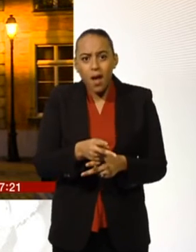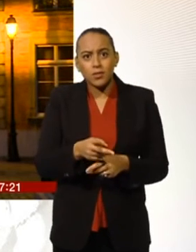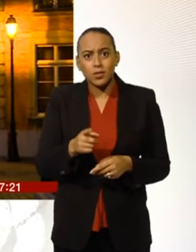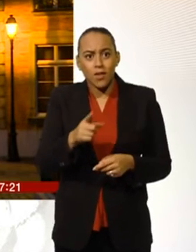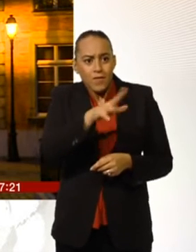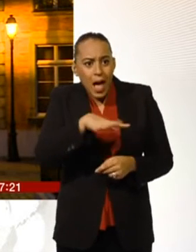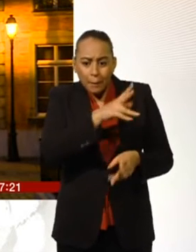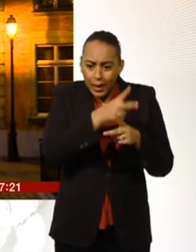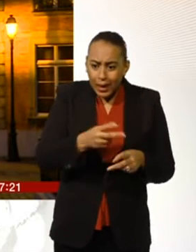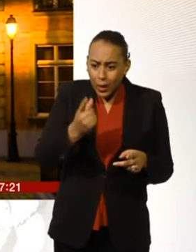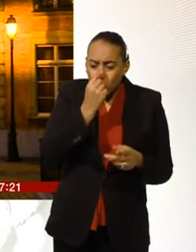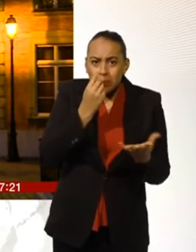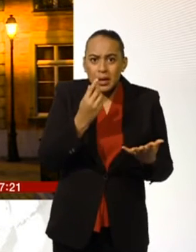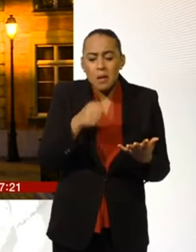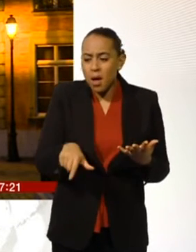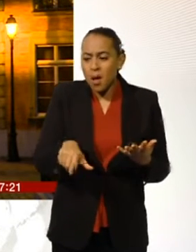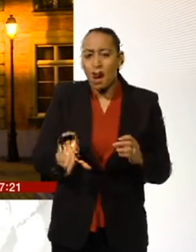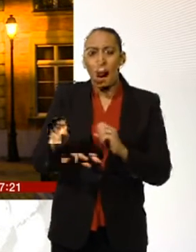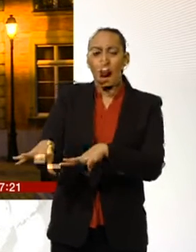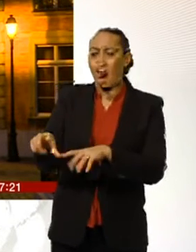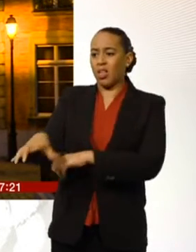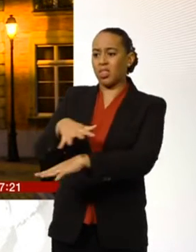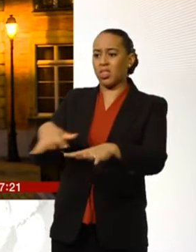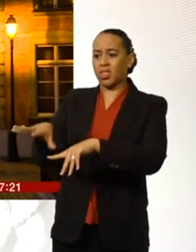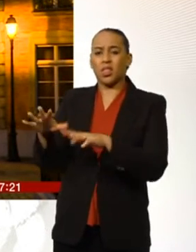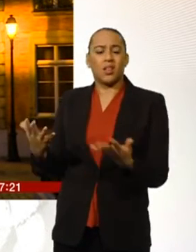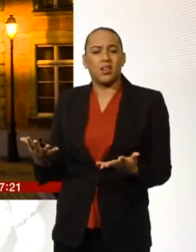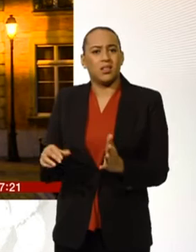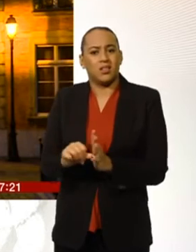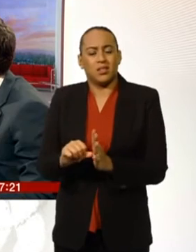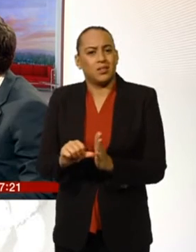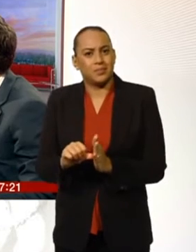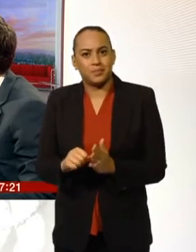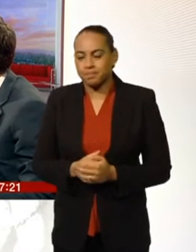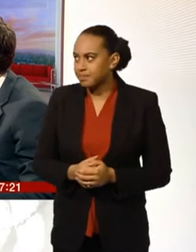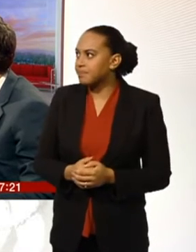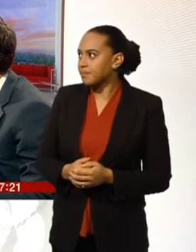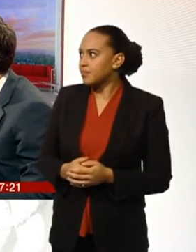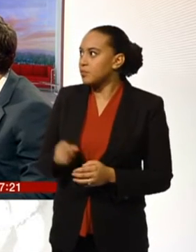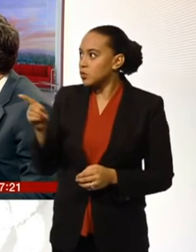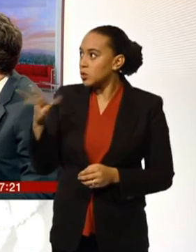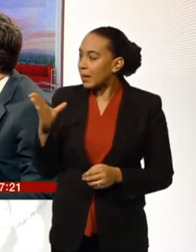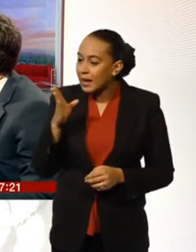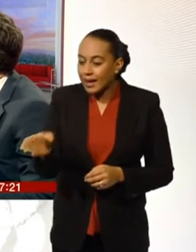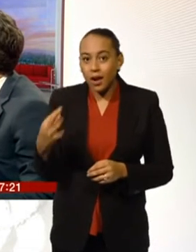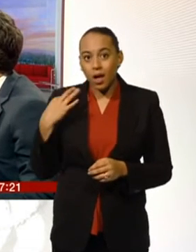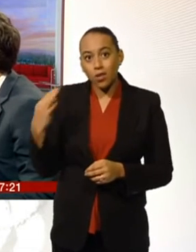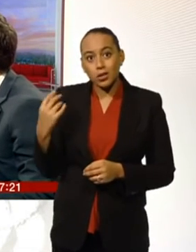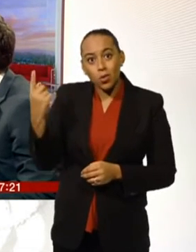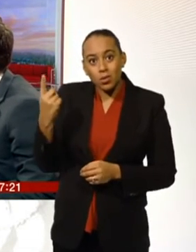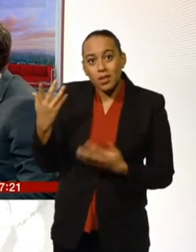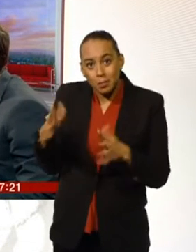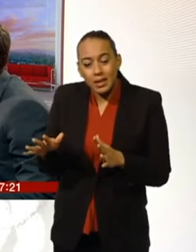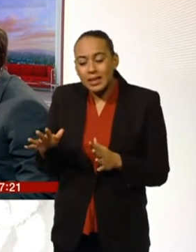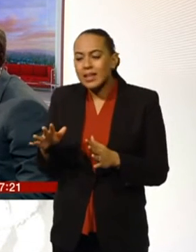here with her family and she's still stuck in the jungle. Jim, I know you've volunteered in those same camps. You'll be aware